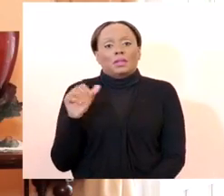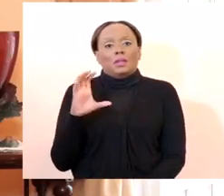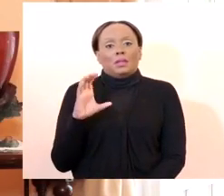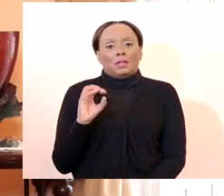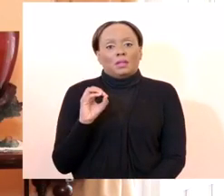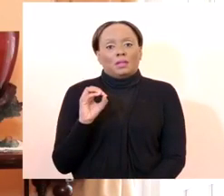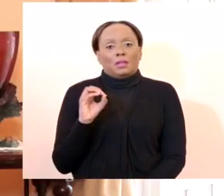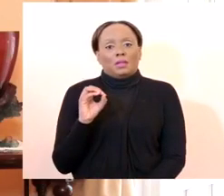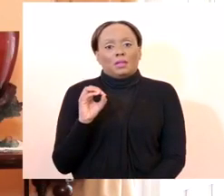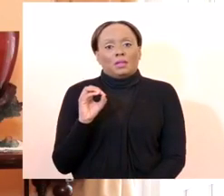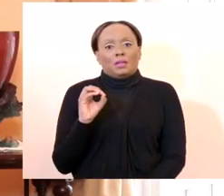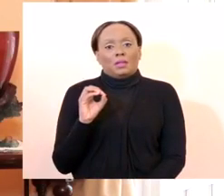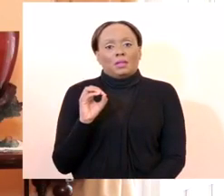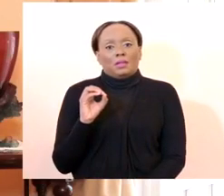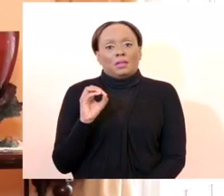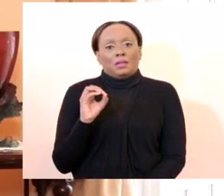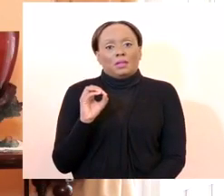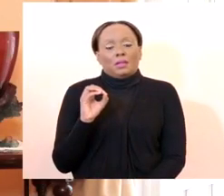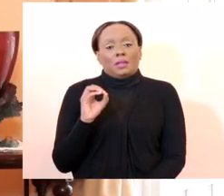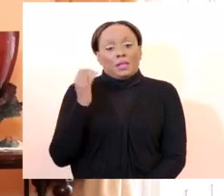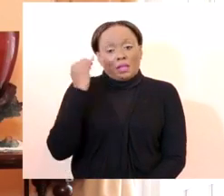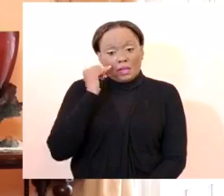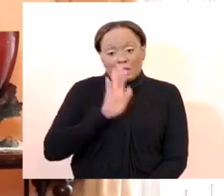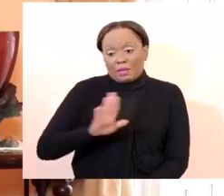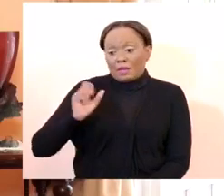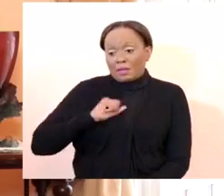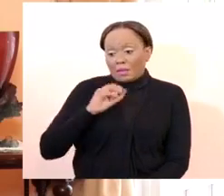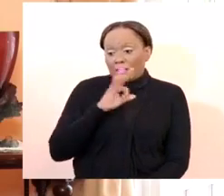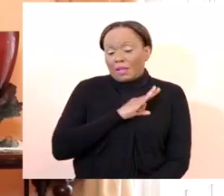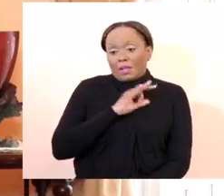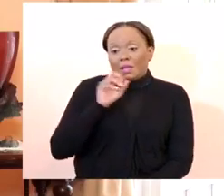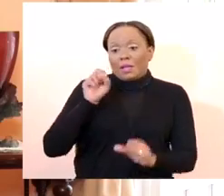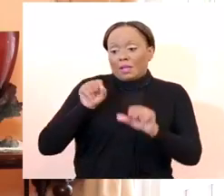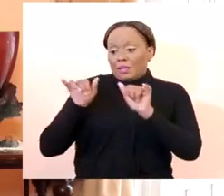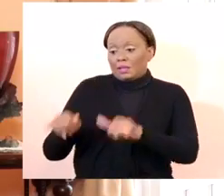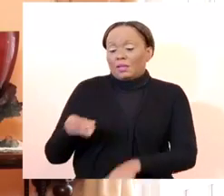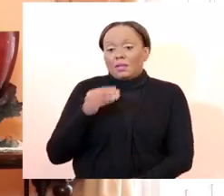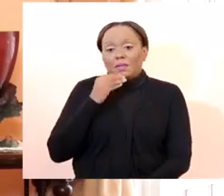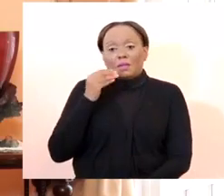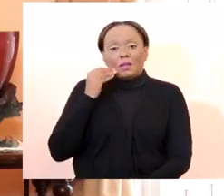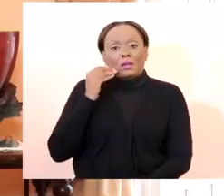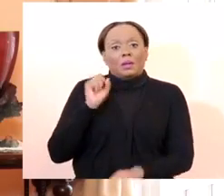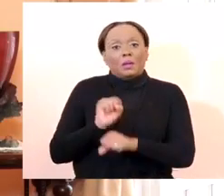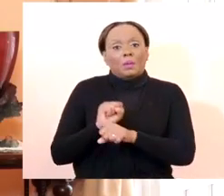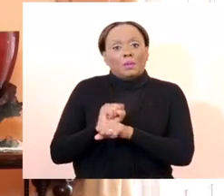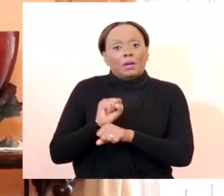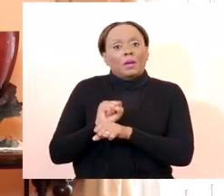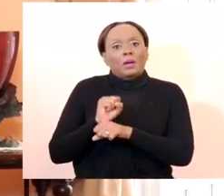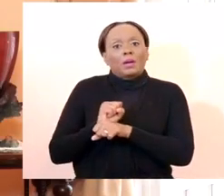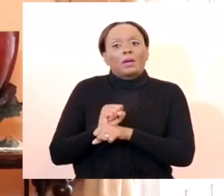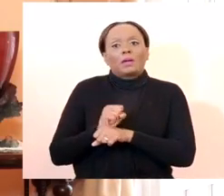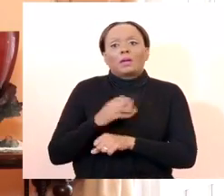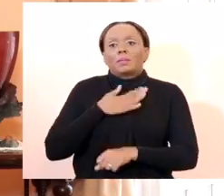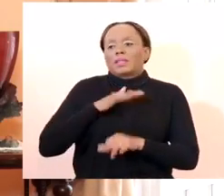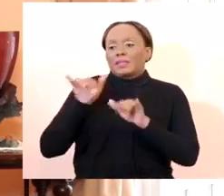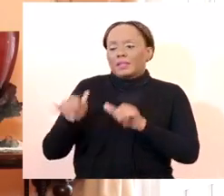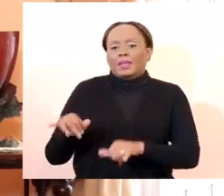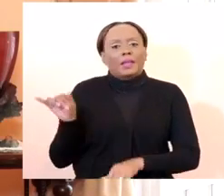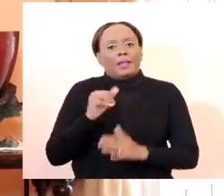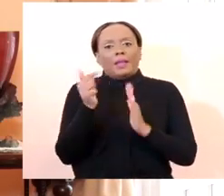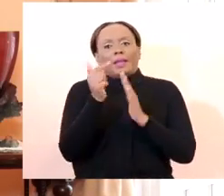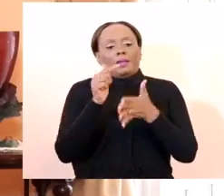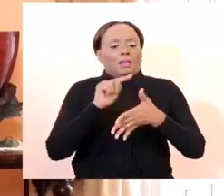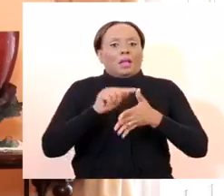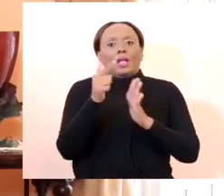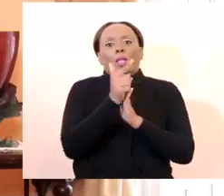staff members work from home you will be allowed to function. So lawyers, accountants, other service providers